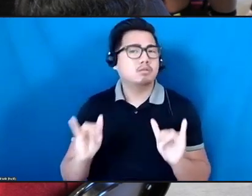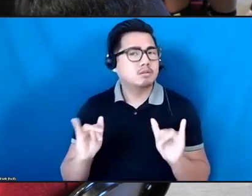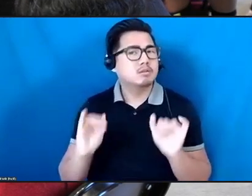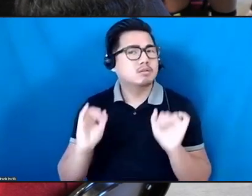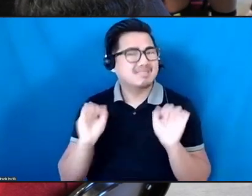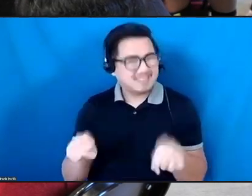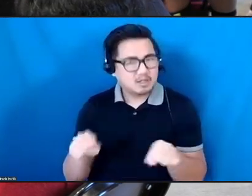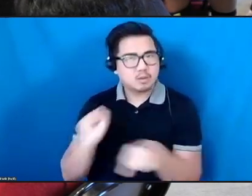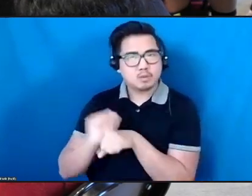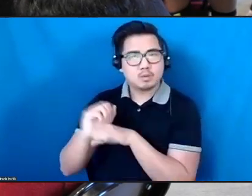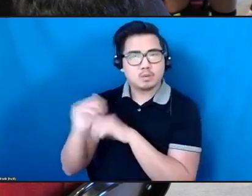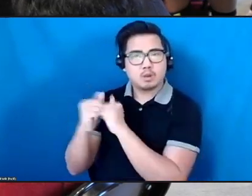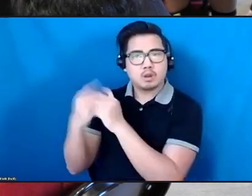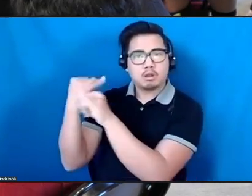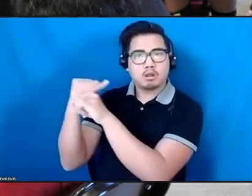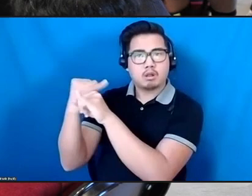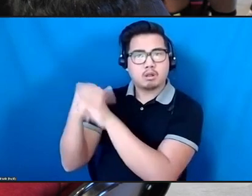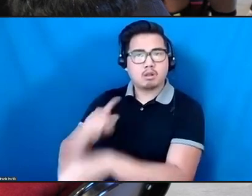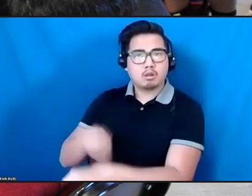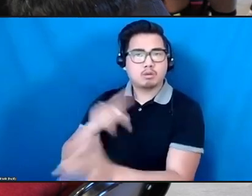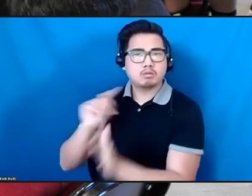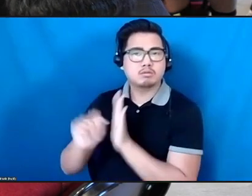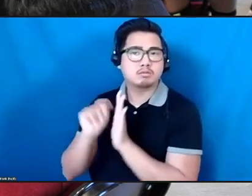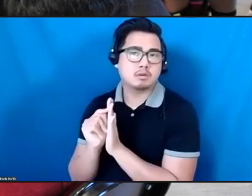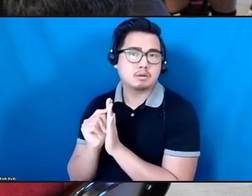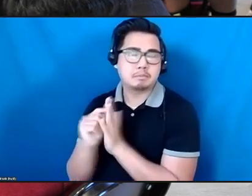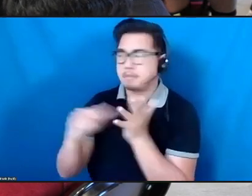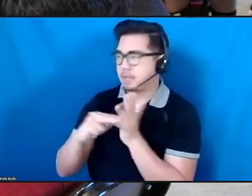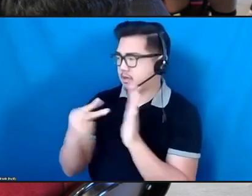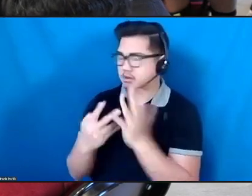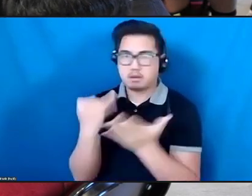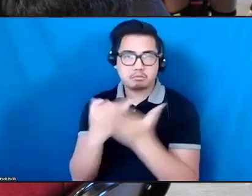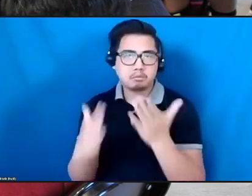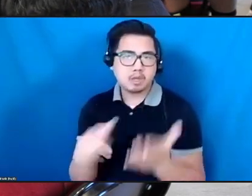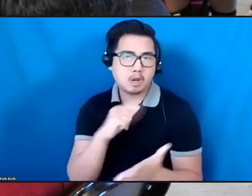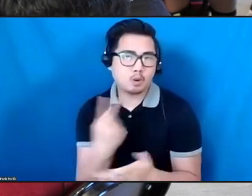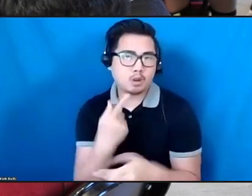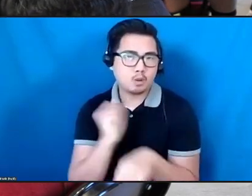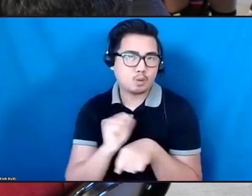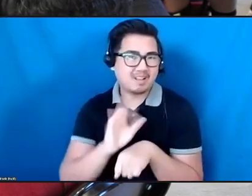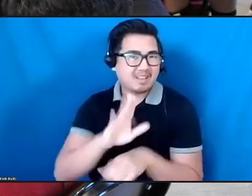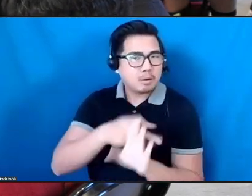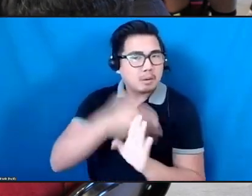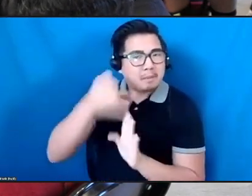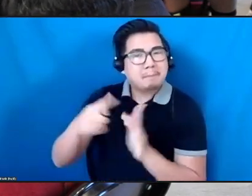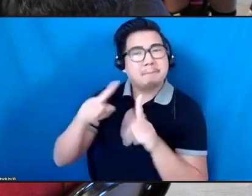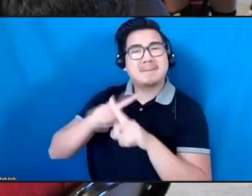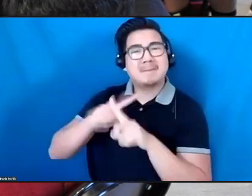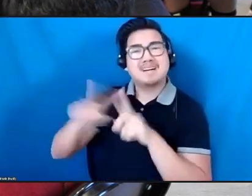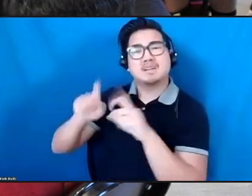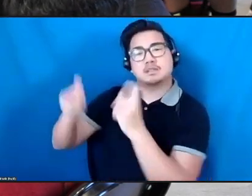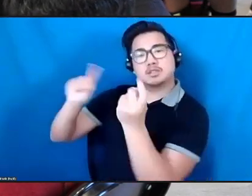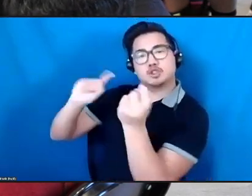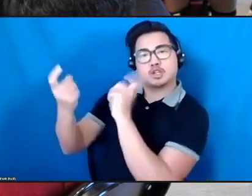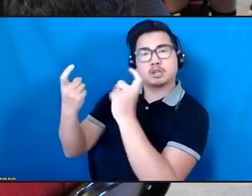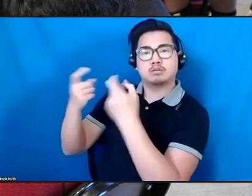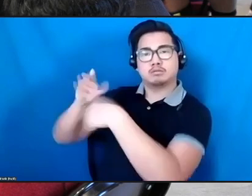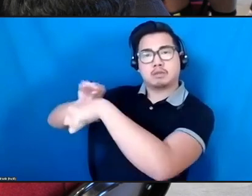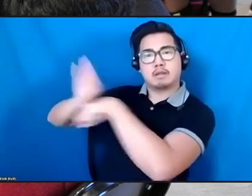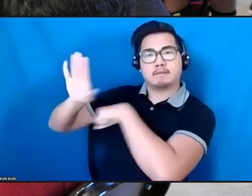not only to build their own projects but to transform the institution and to have a say in